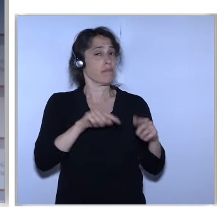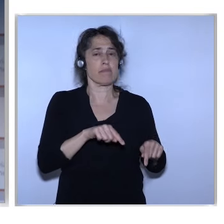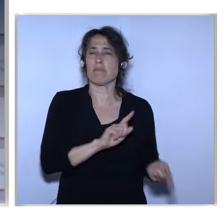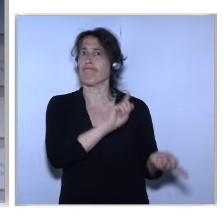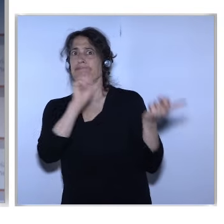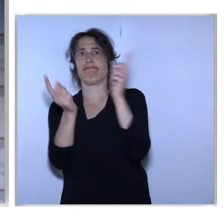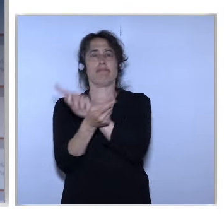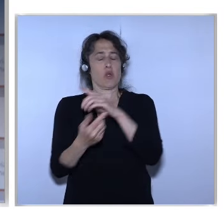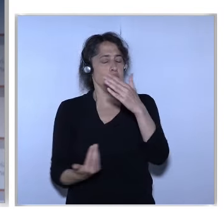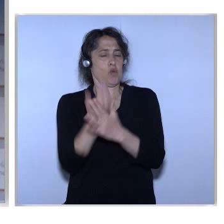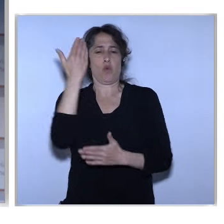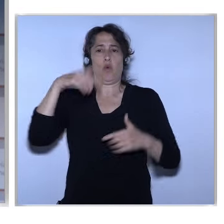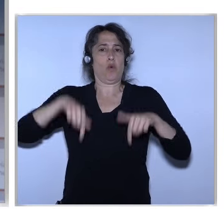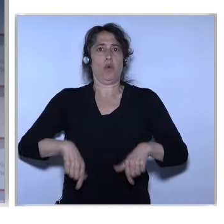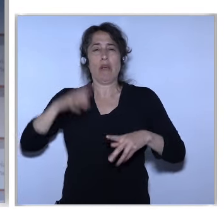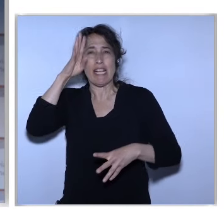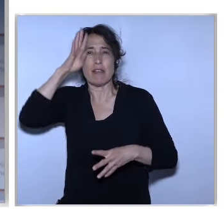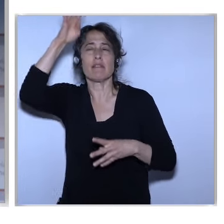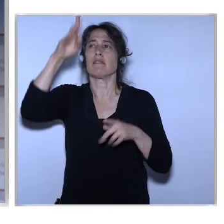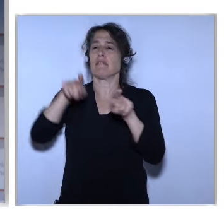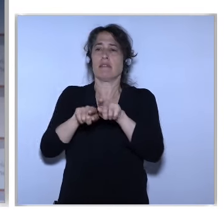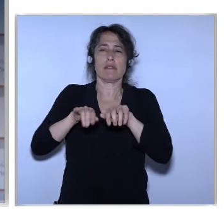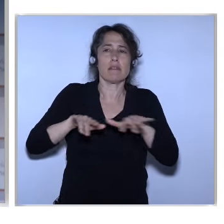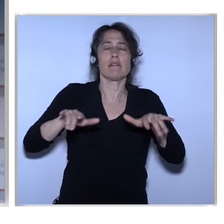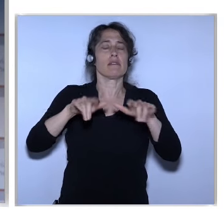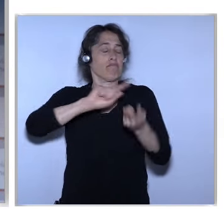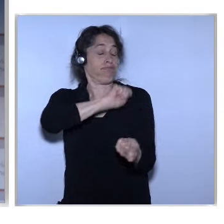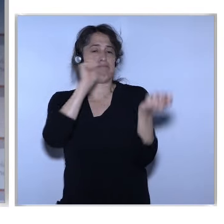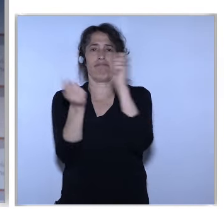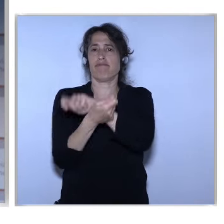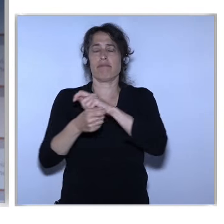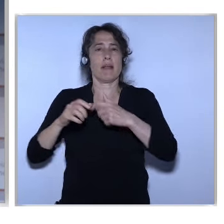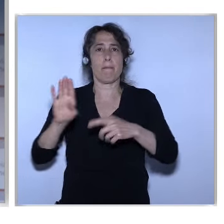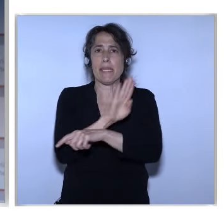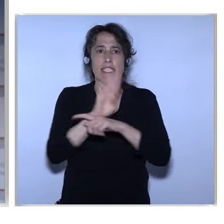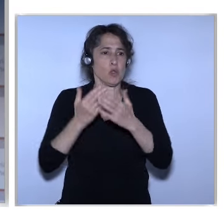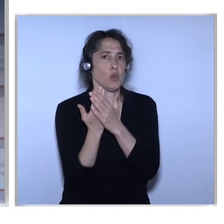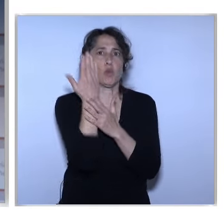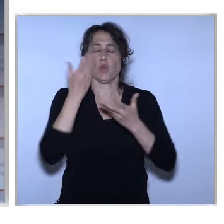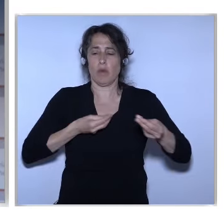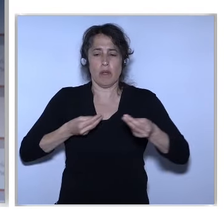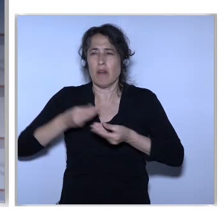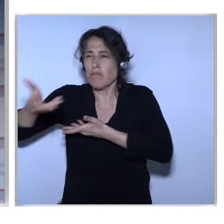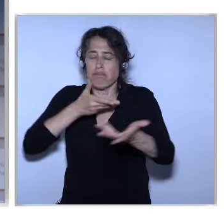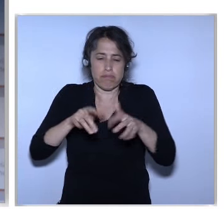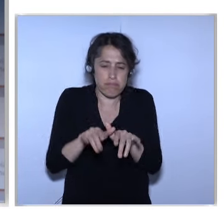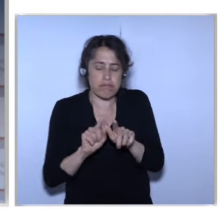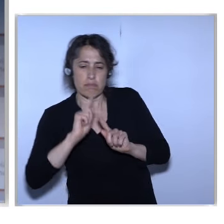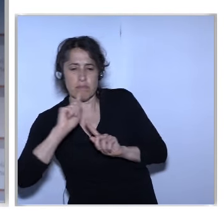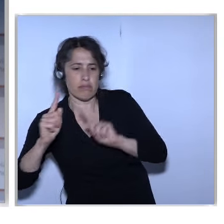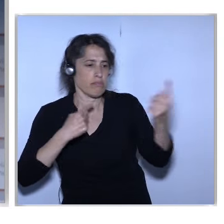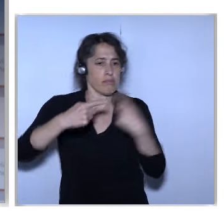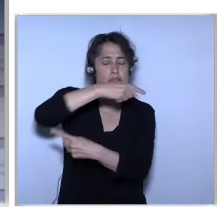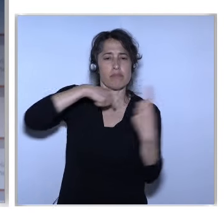Business models Value change networks Digitalization and innovation They really go hand in hand